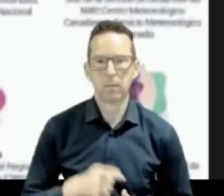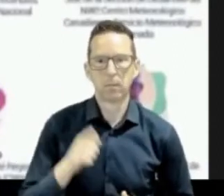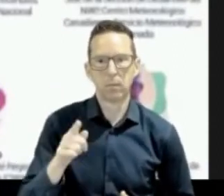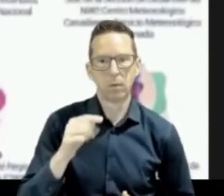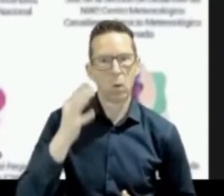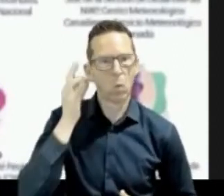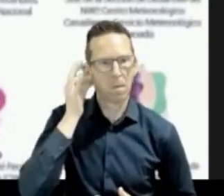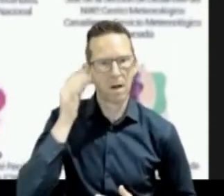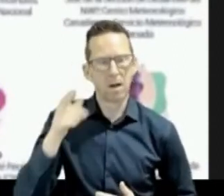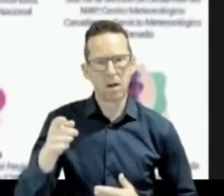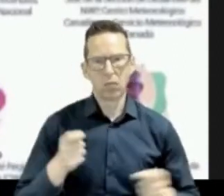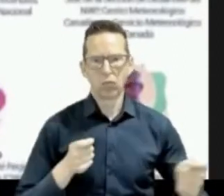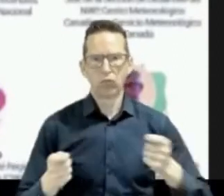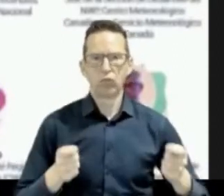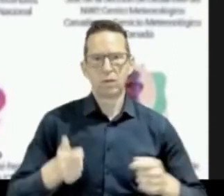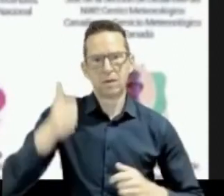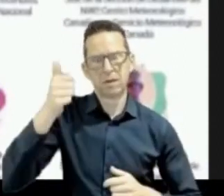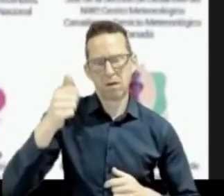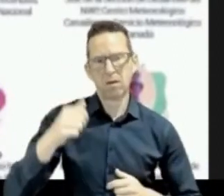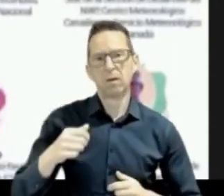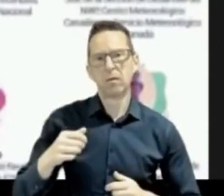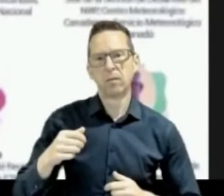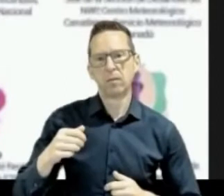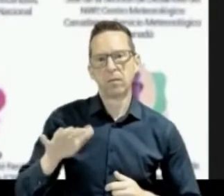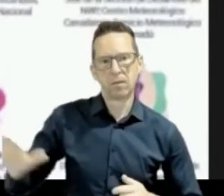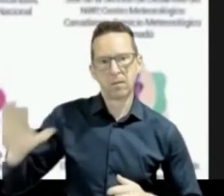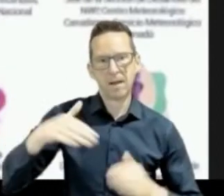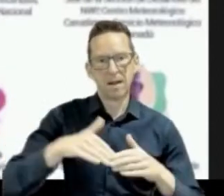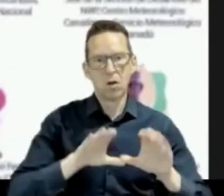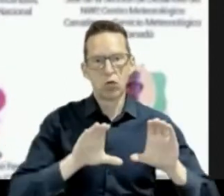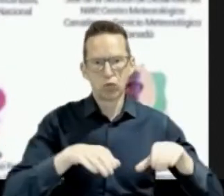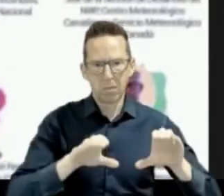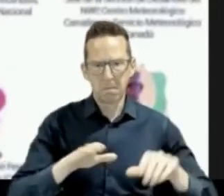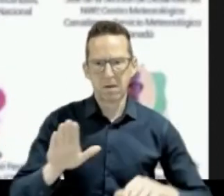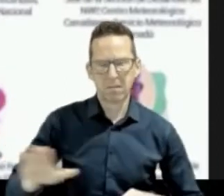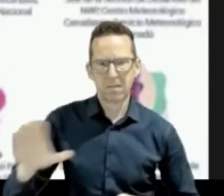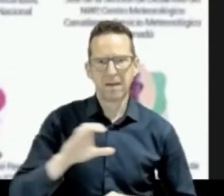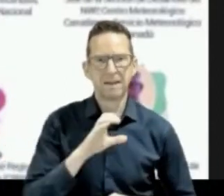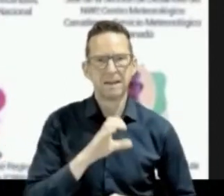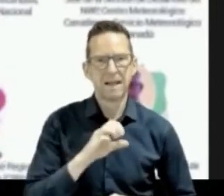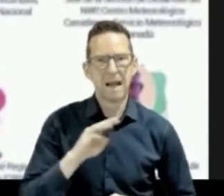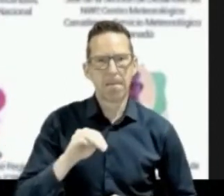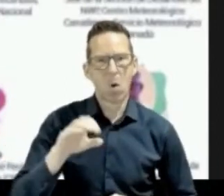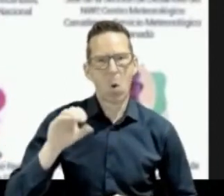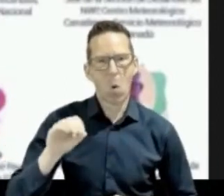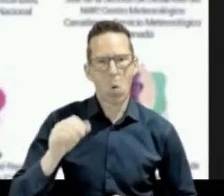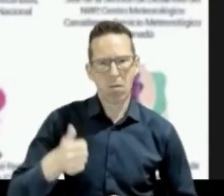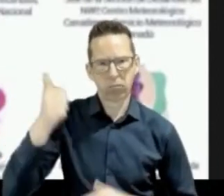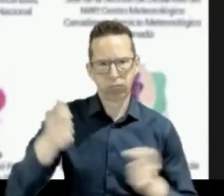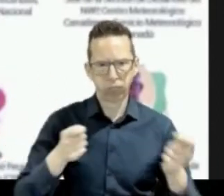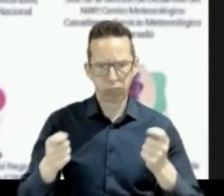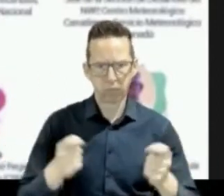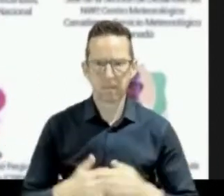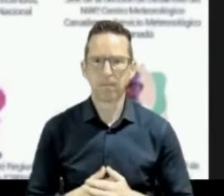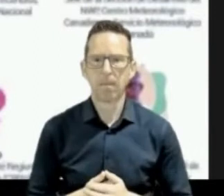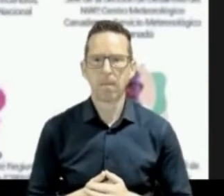Meteorological Organization, the CMO. She's also the permanent representative for the British Caribbean territories with the